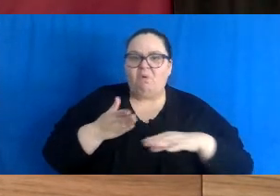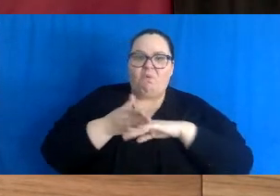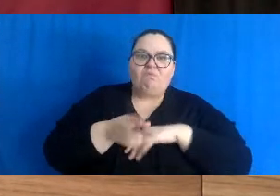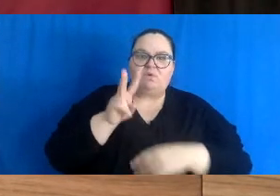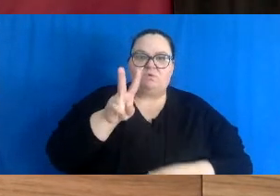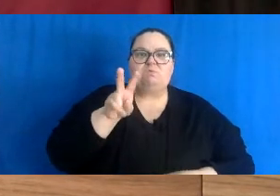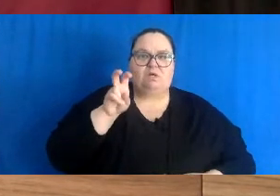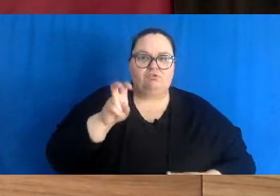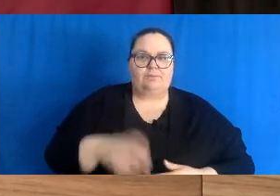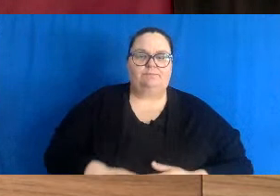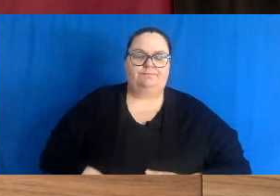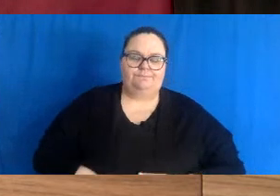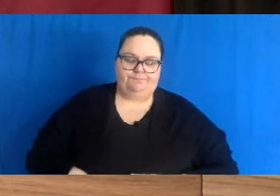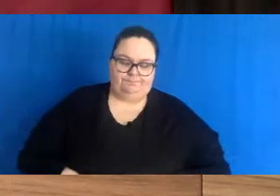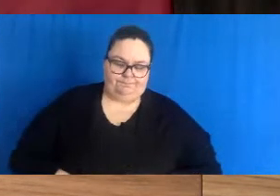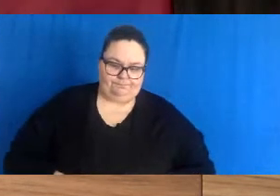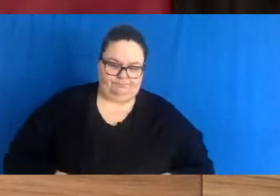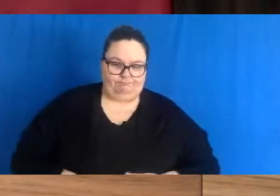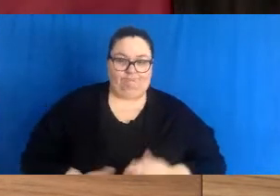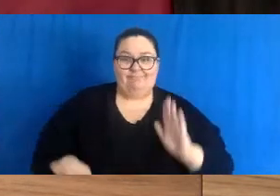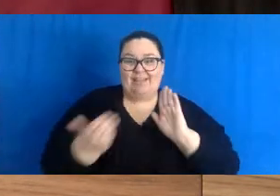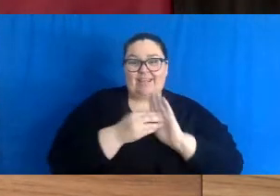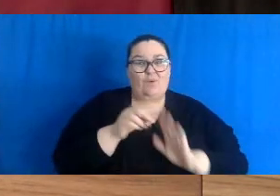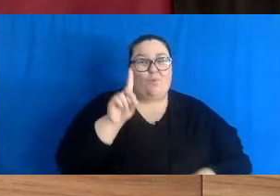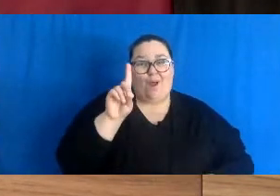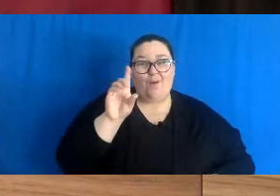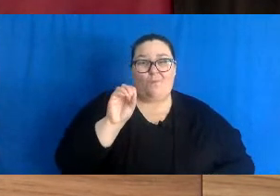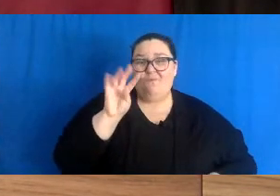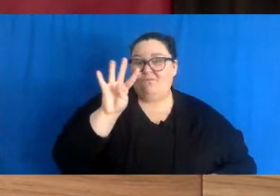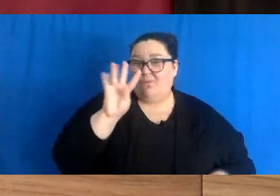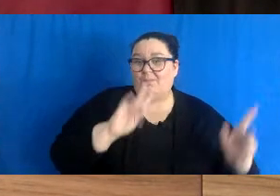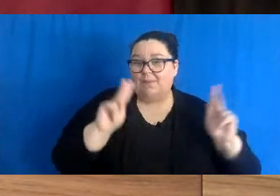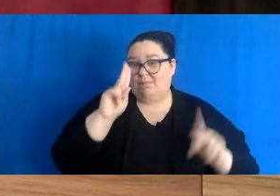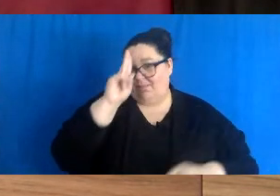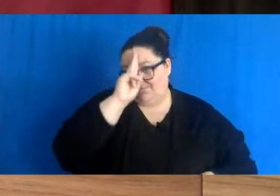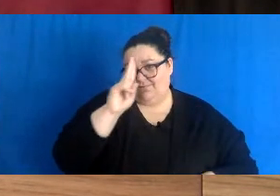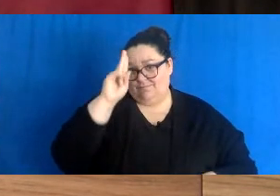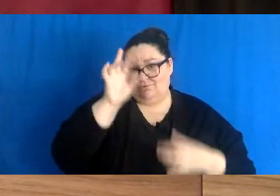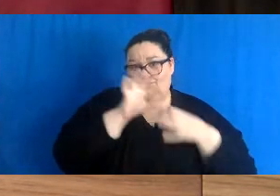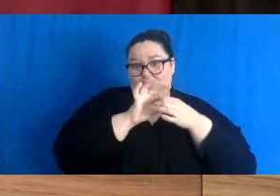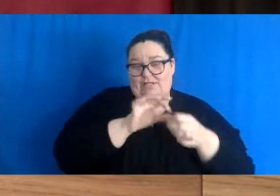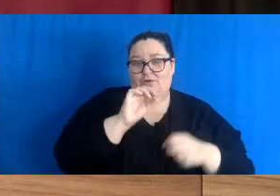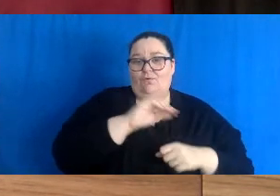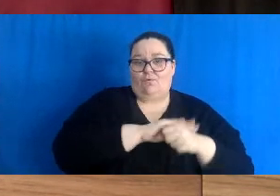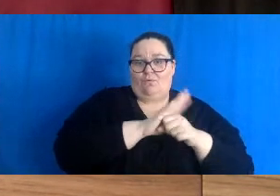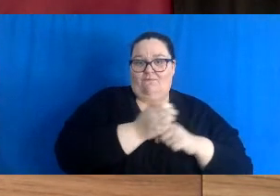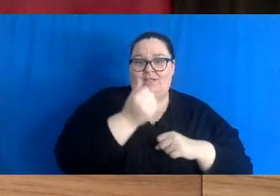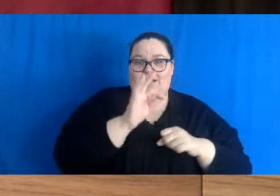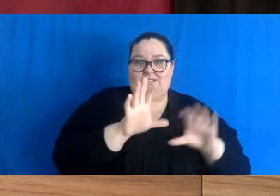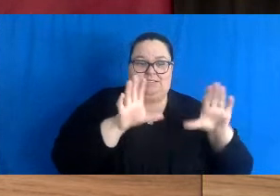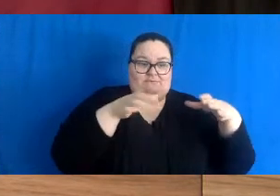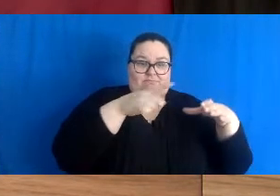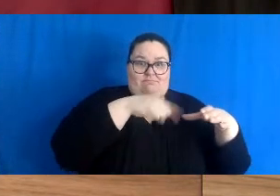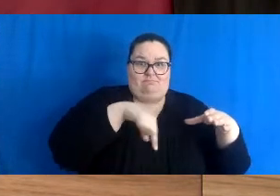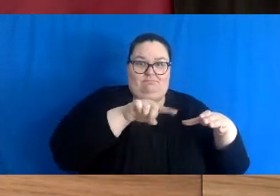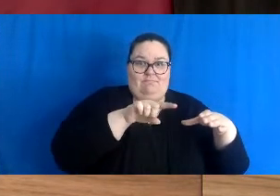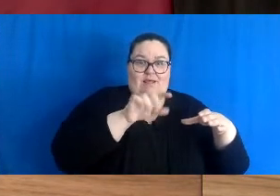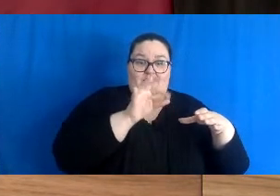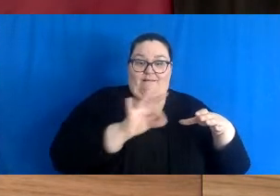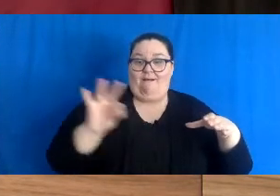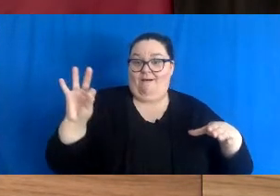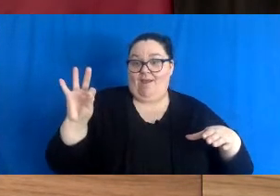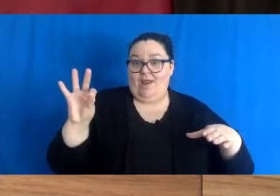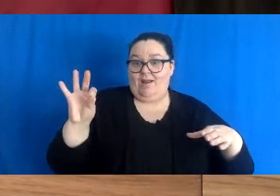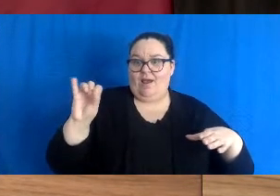There are now 104 New Brunswickers in hospital due to COVID-19. Of those, nine are now in an ICU ward.